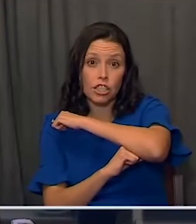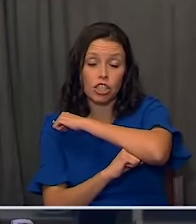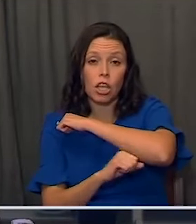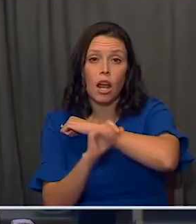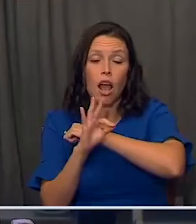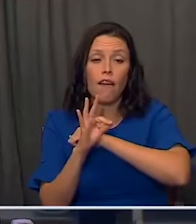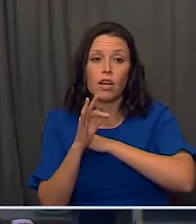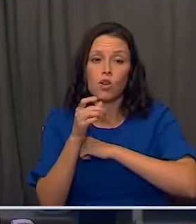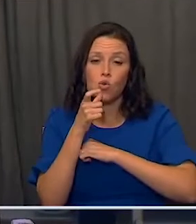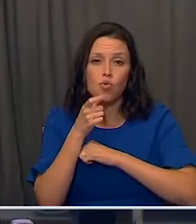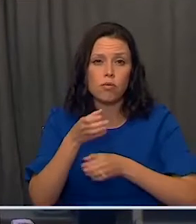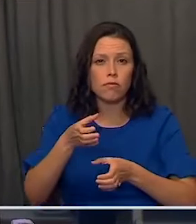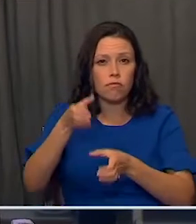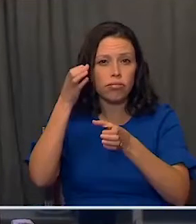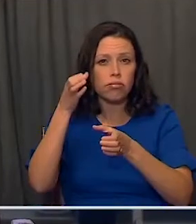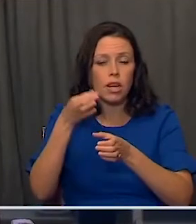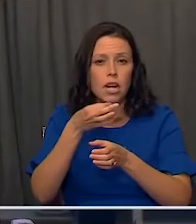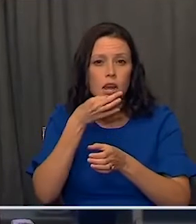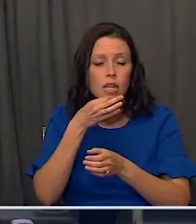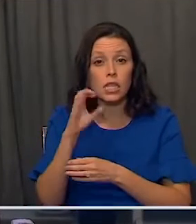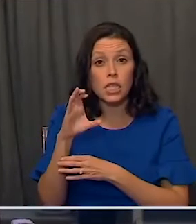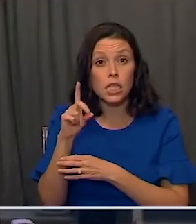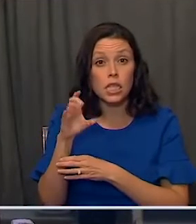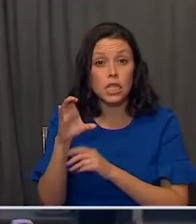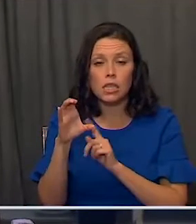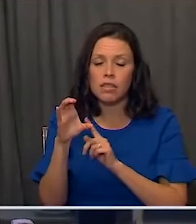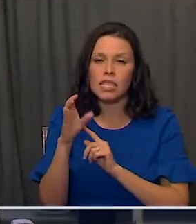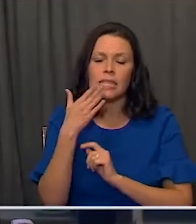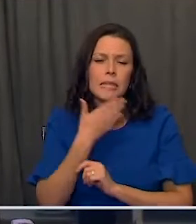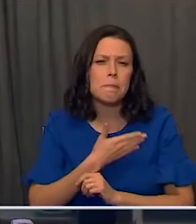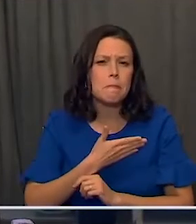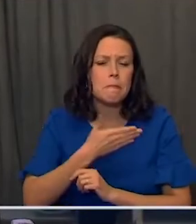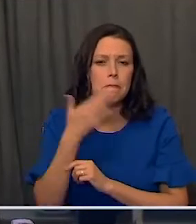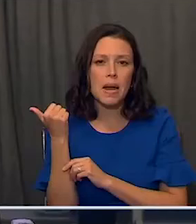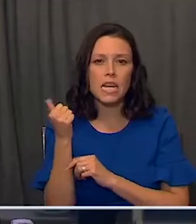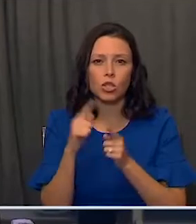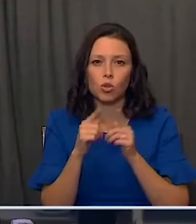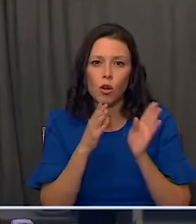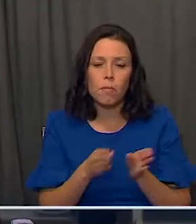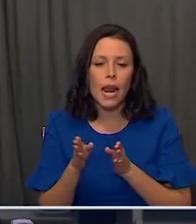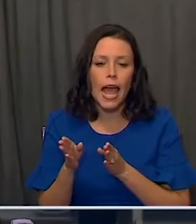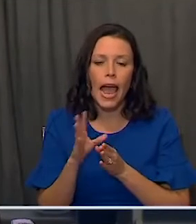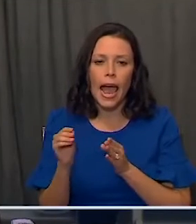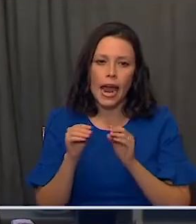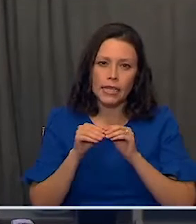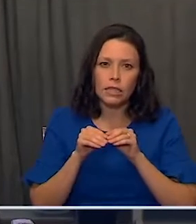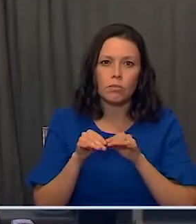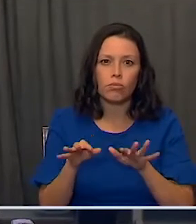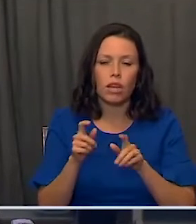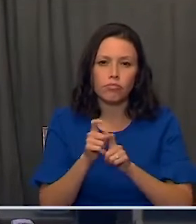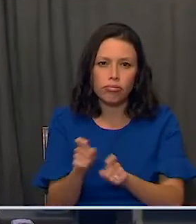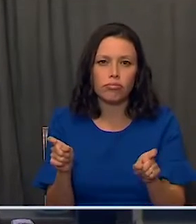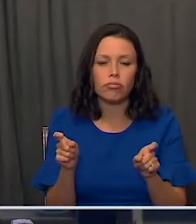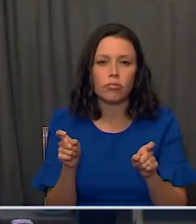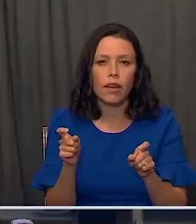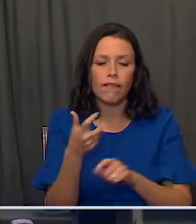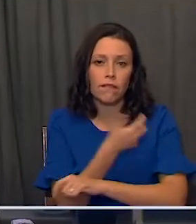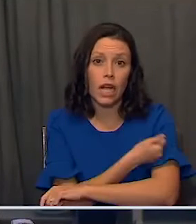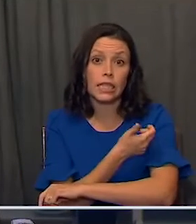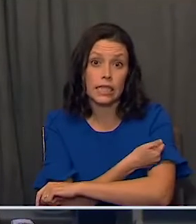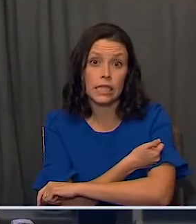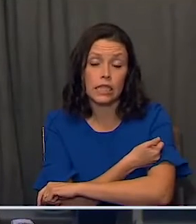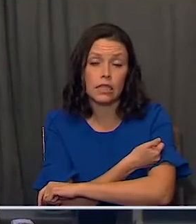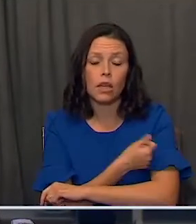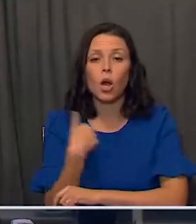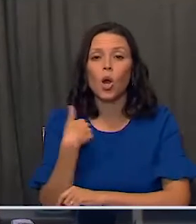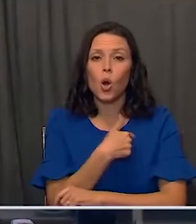expertise. The CDC is the very best at planning and executing distribution of vaccines.